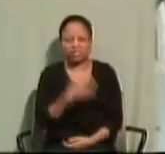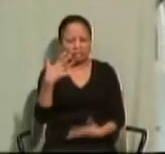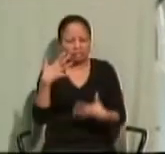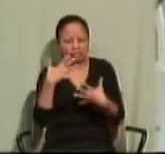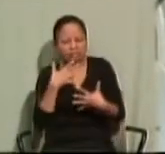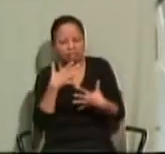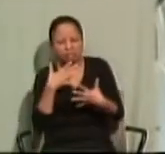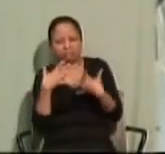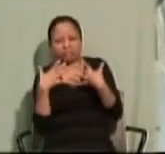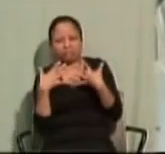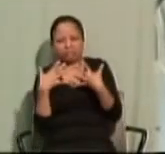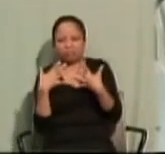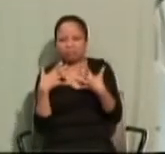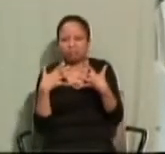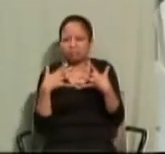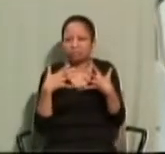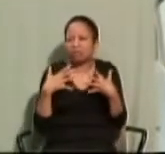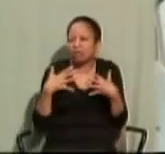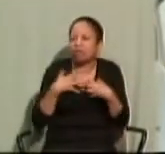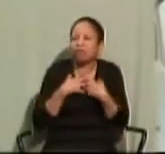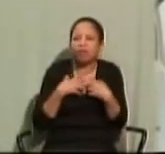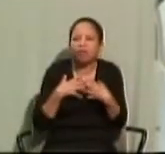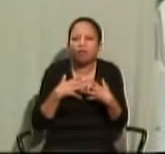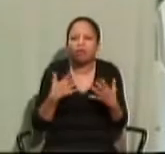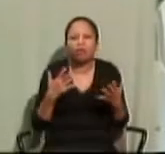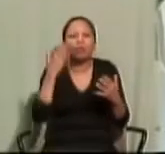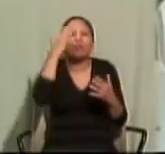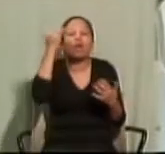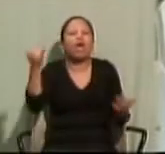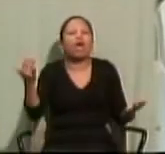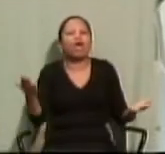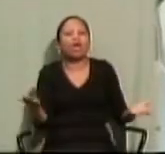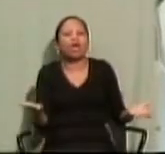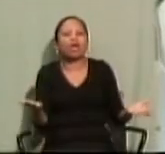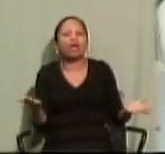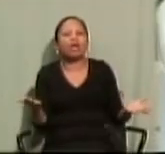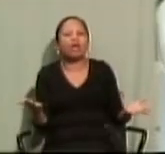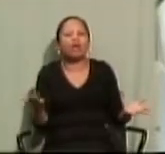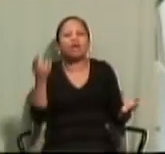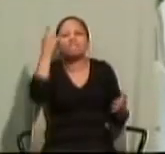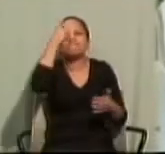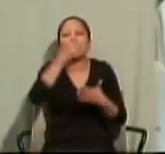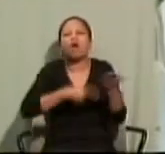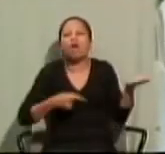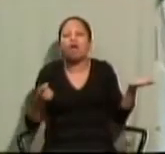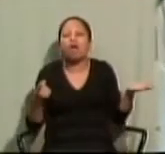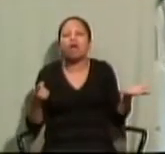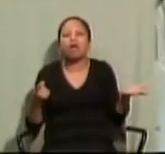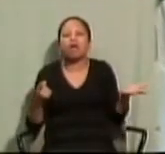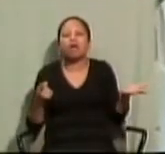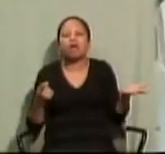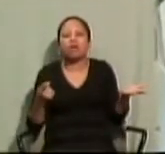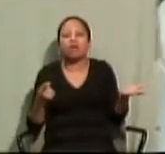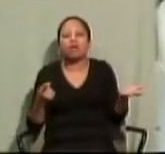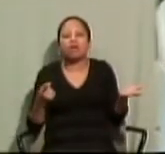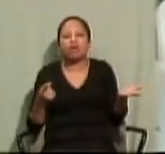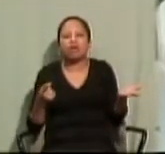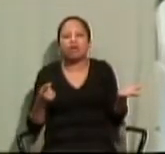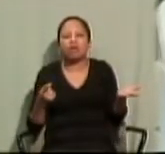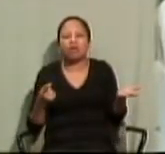us, we are afraid because we are fearful of losing